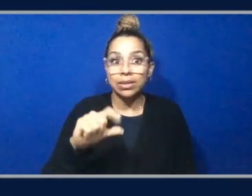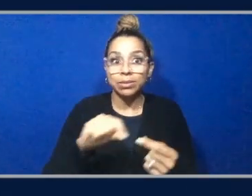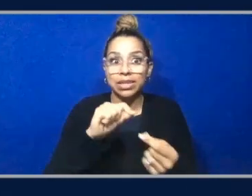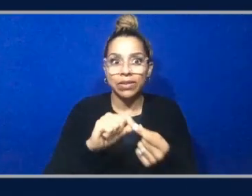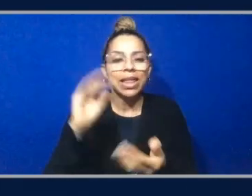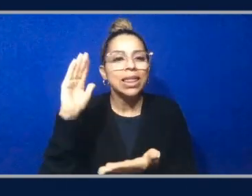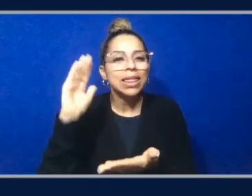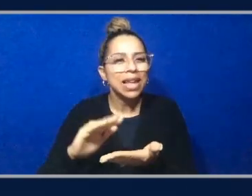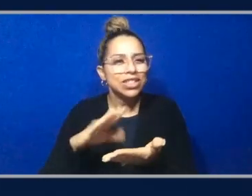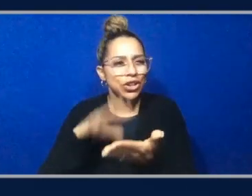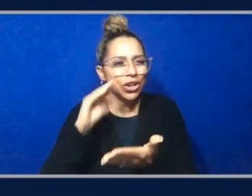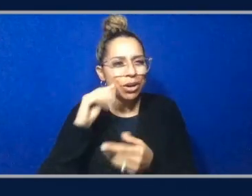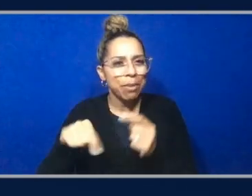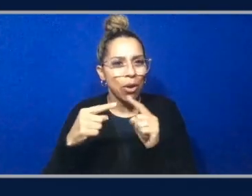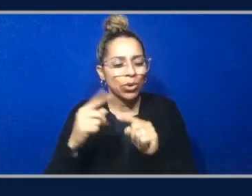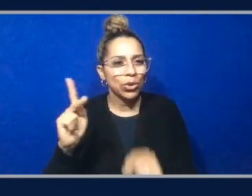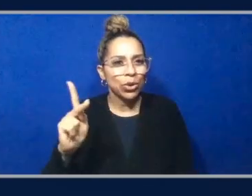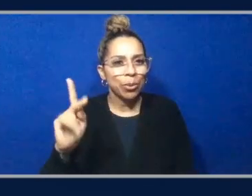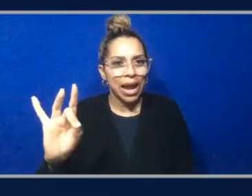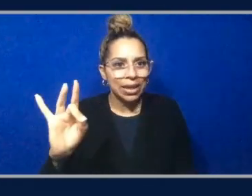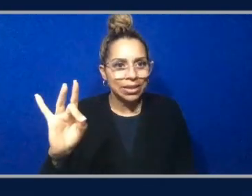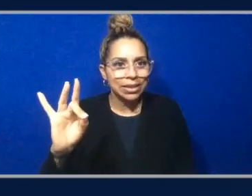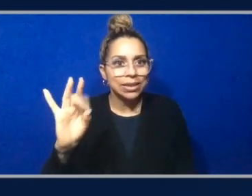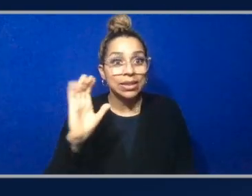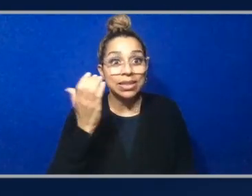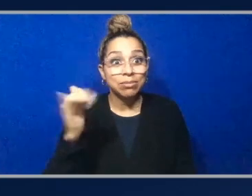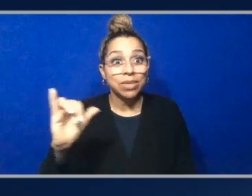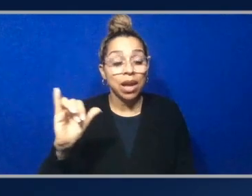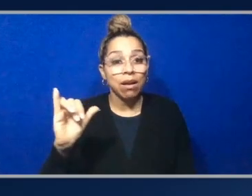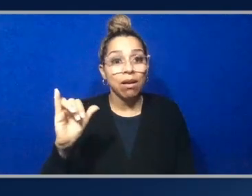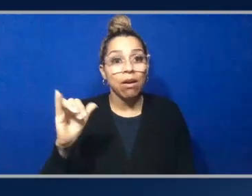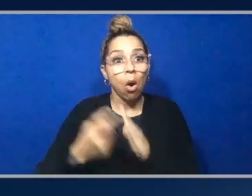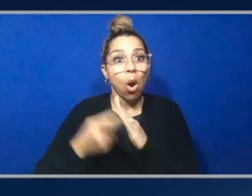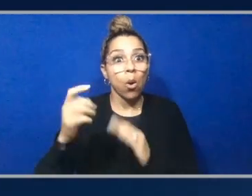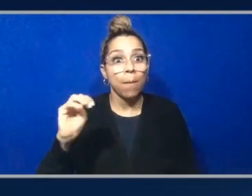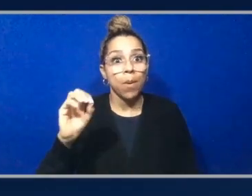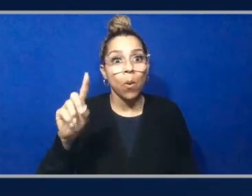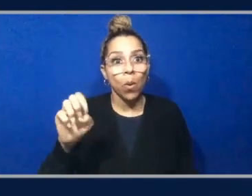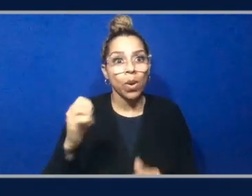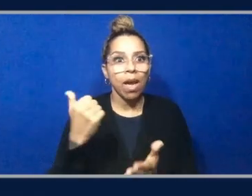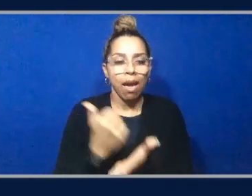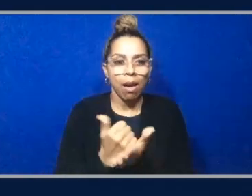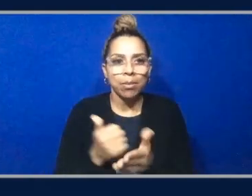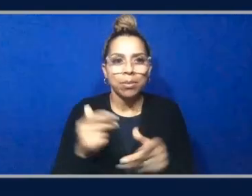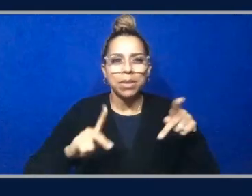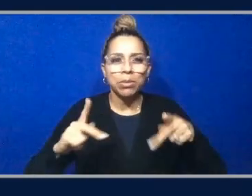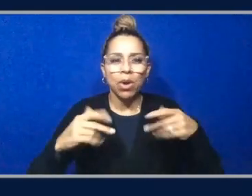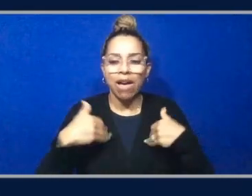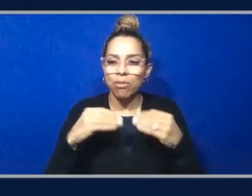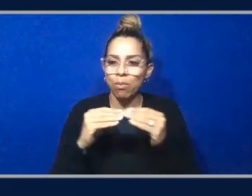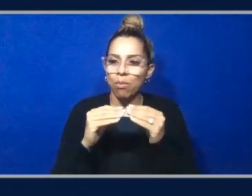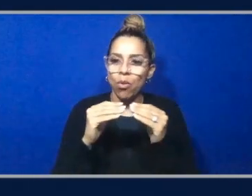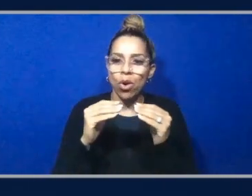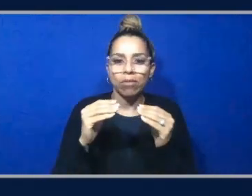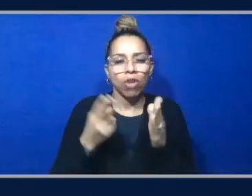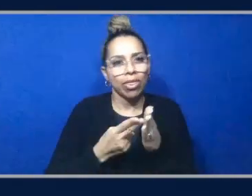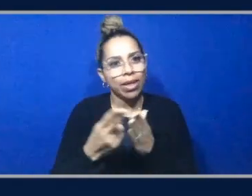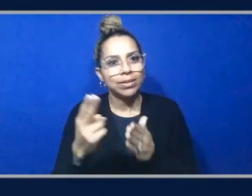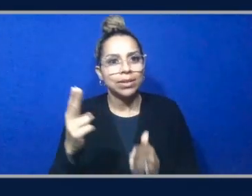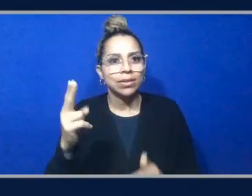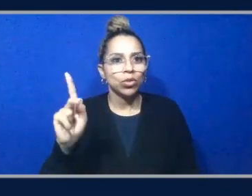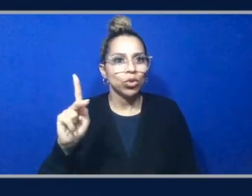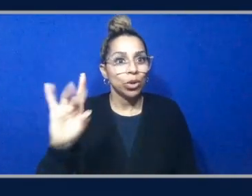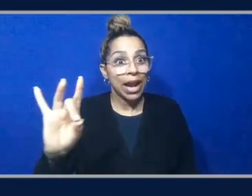Kubernetes. And it seems like auto mode is allowing people to have that truer Kubernetes experience without having to learn